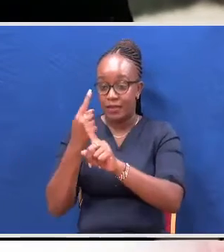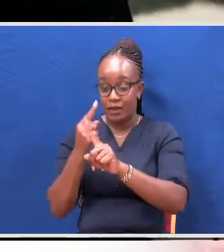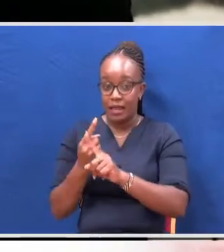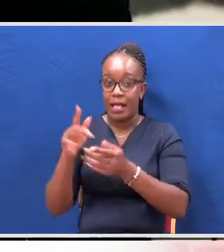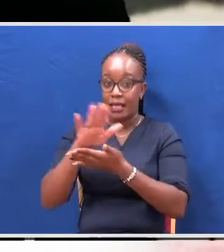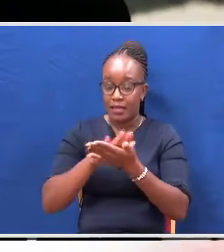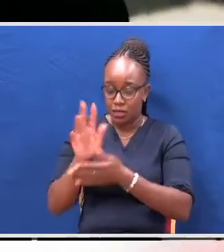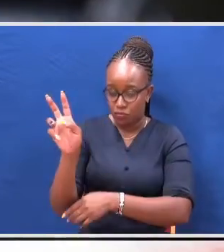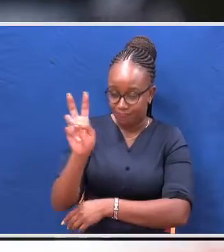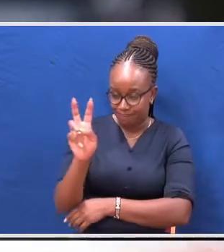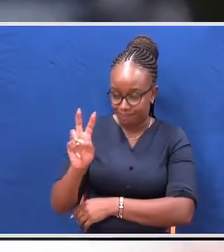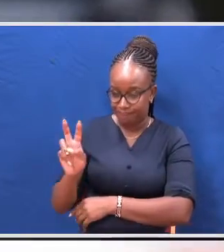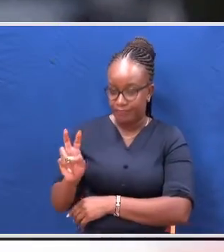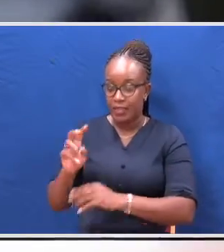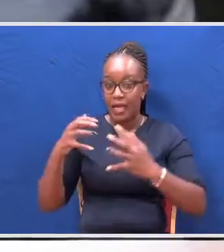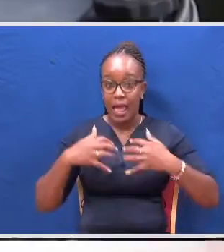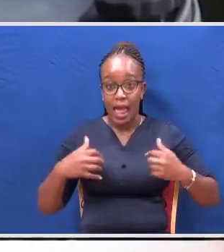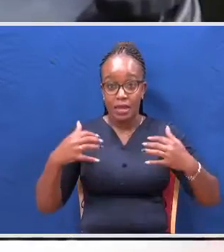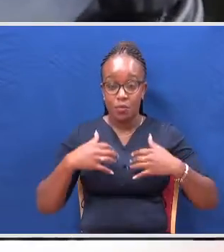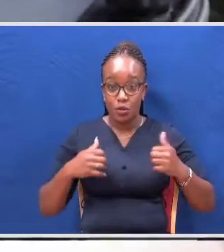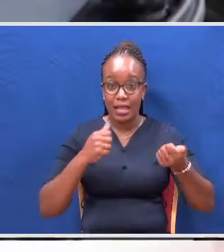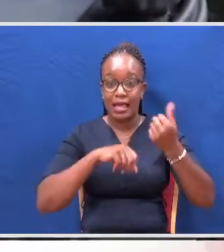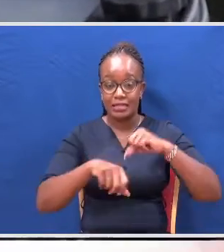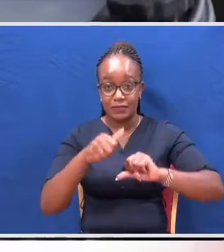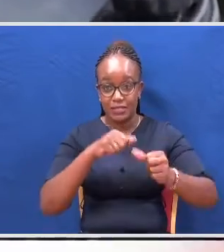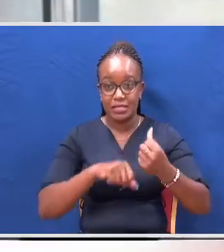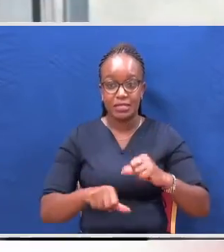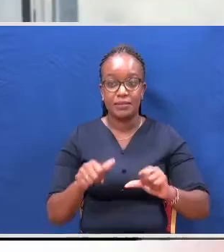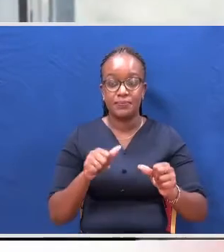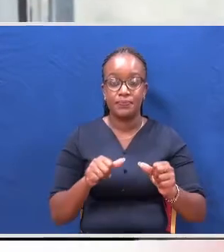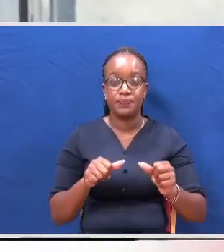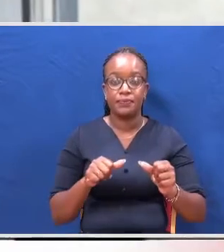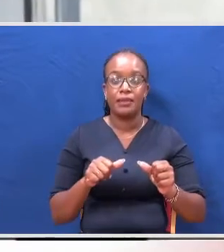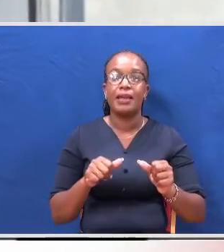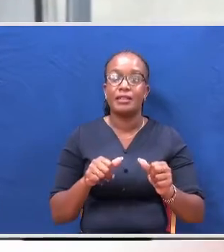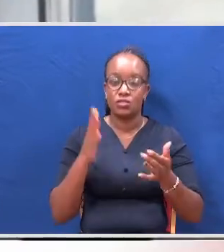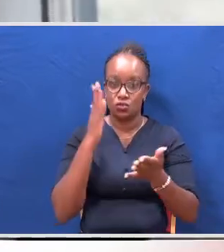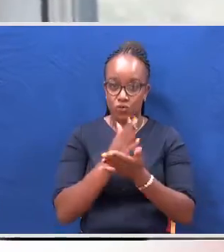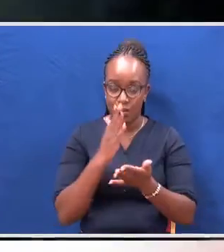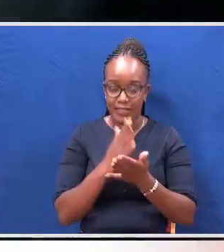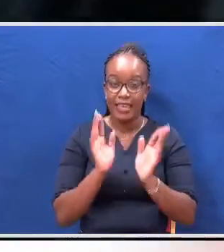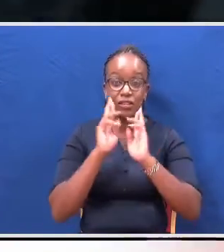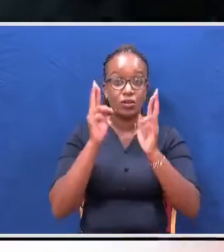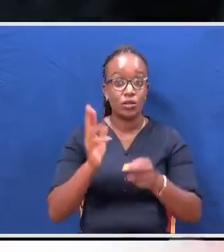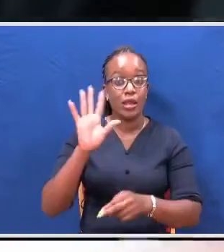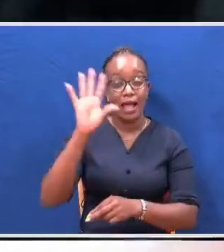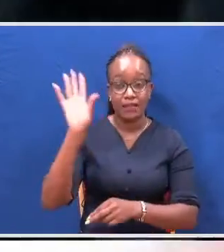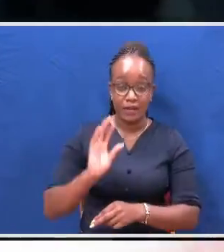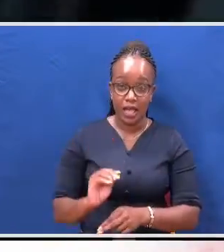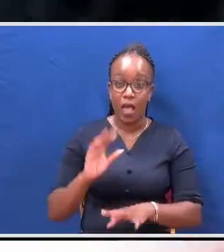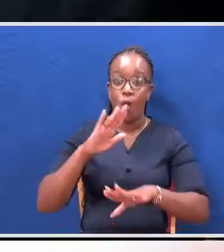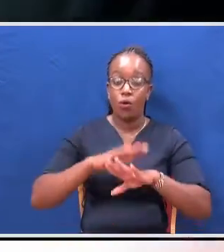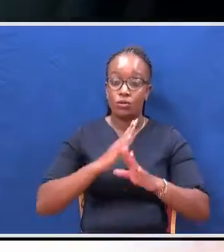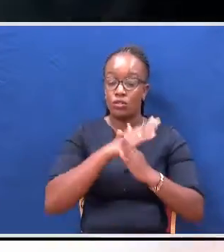activities to thousands of virtual rangers worldwide the reserves across africa cutting back on anti